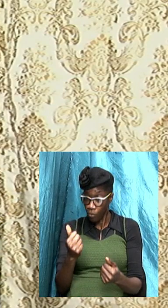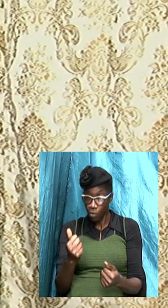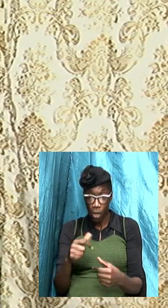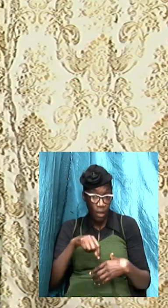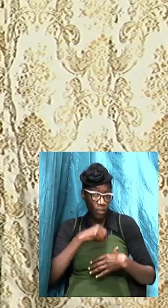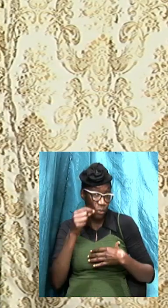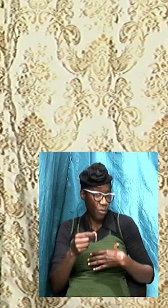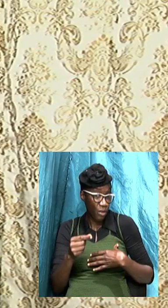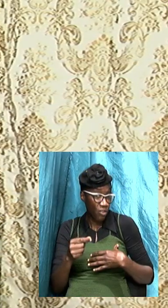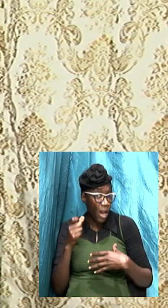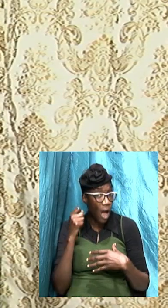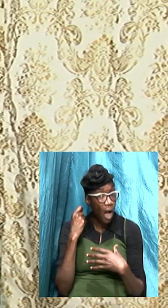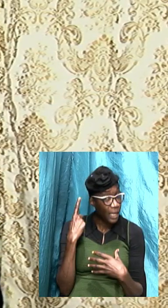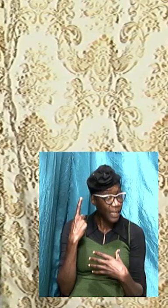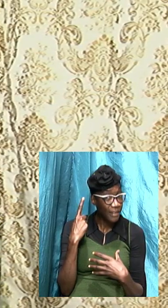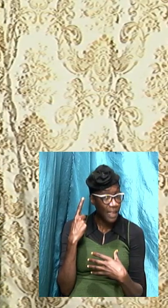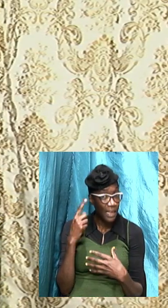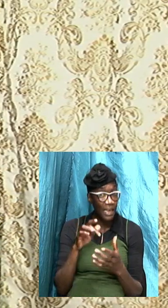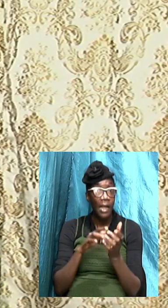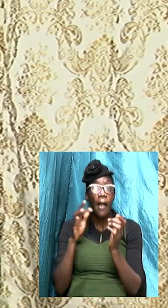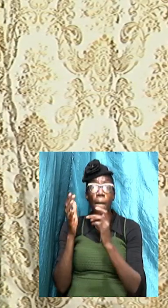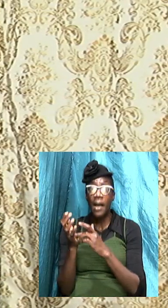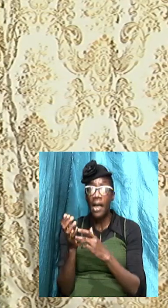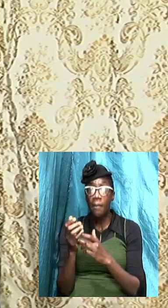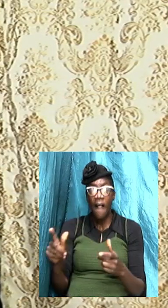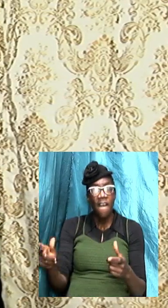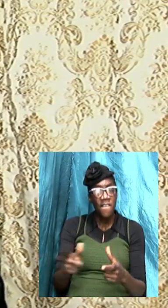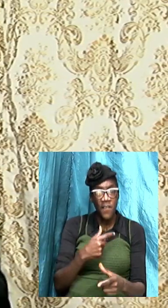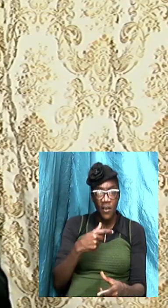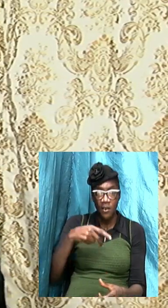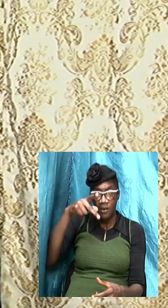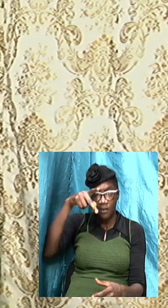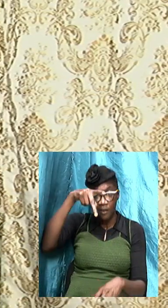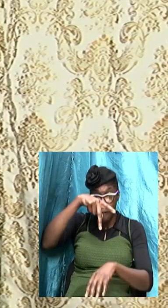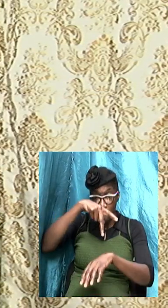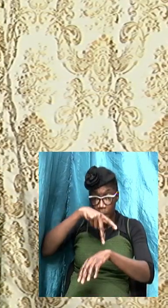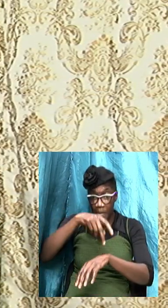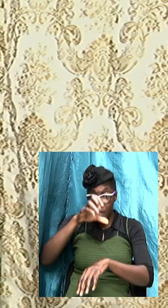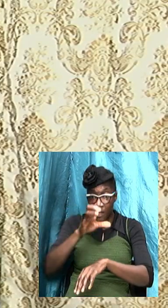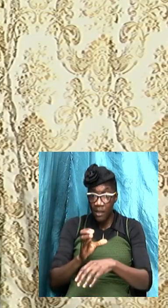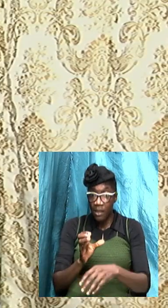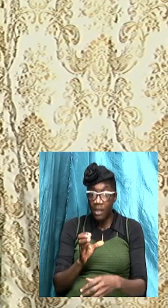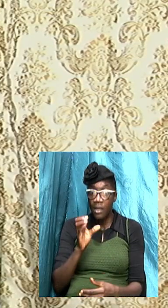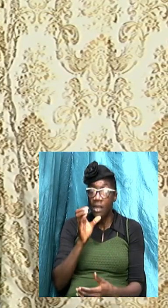so the bible in first peter five verses eight let us find that one